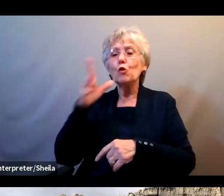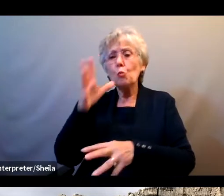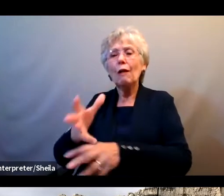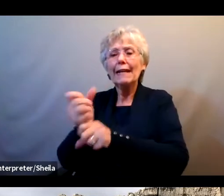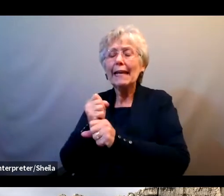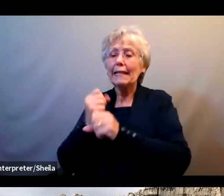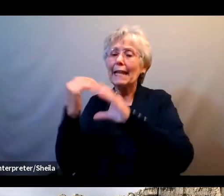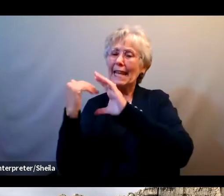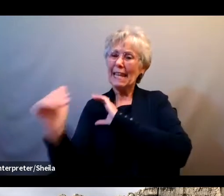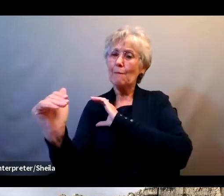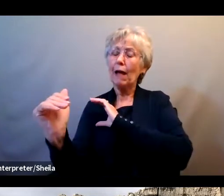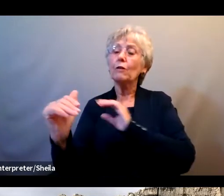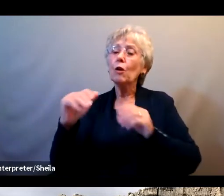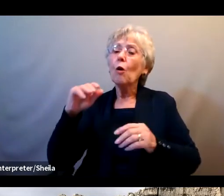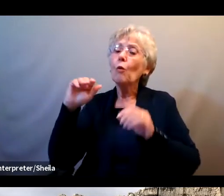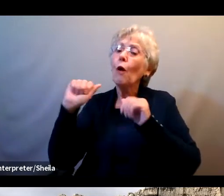them in a handout as well.